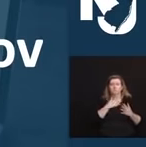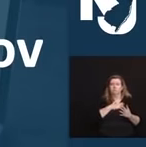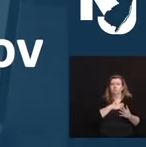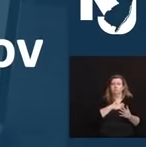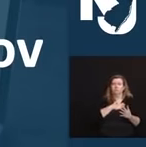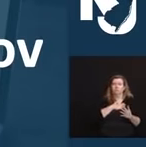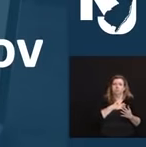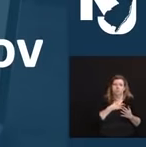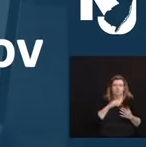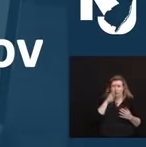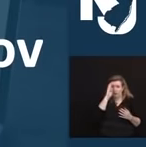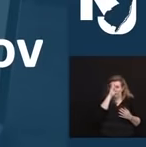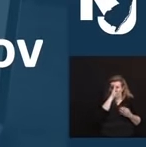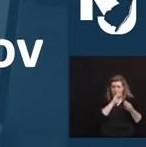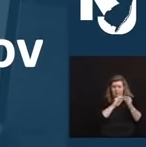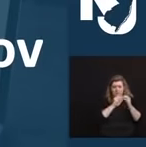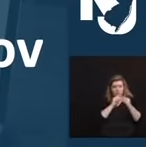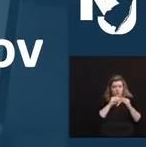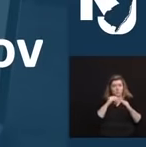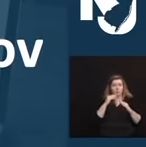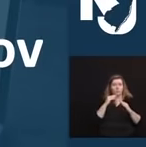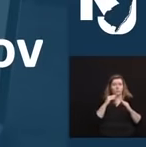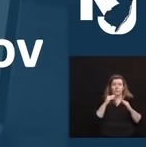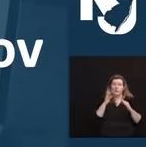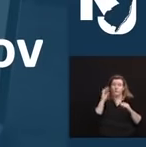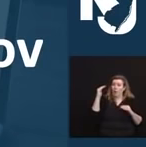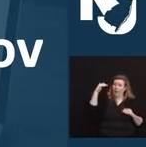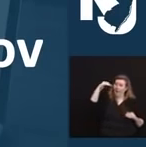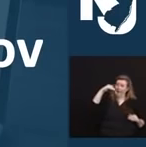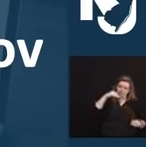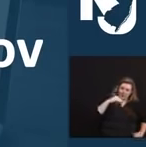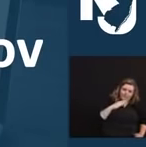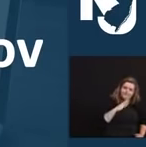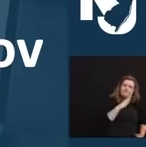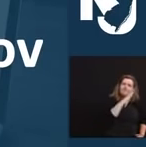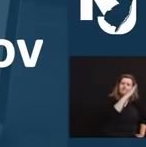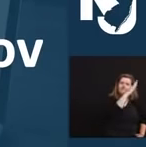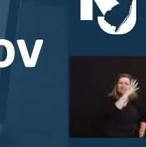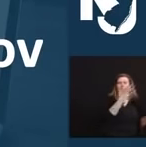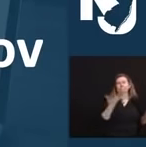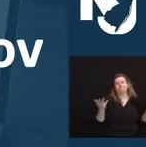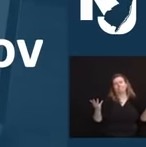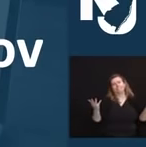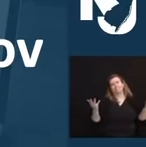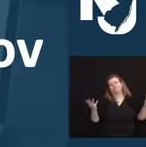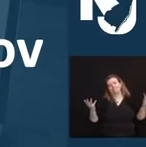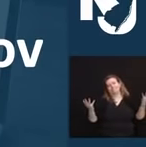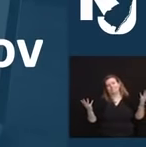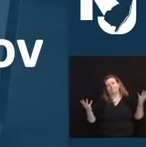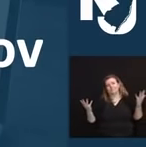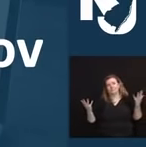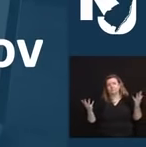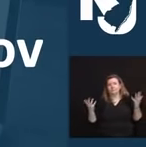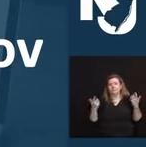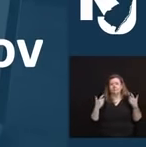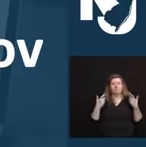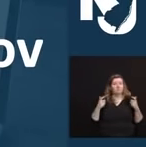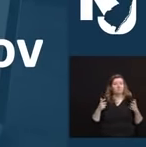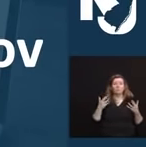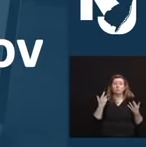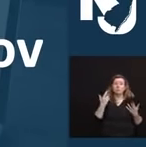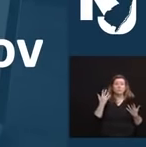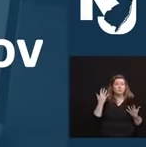dropping a little bit, and now they're even higher than they were seven months ago. And they remain the biggest reason why we can't get lax in our